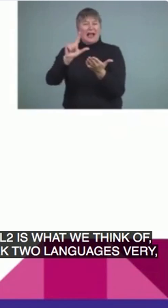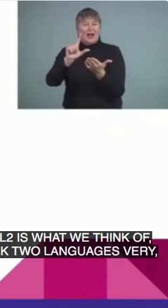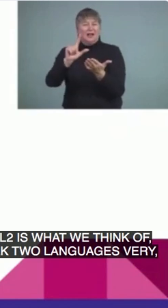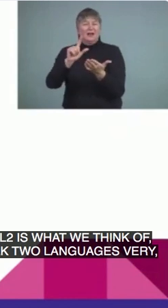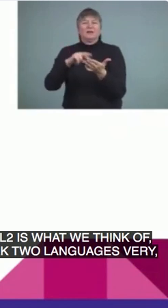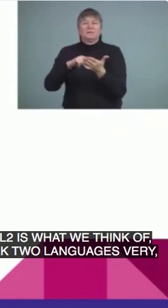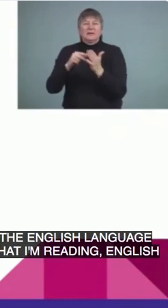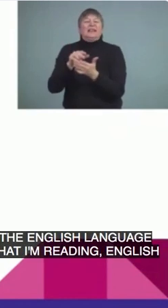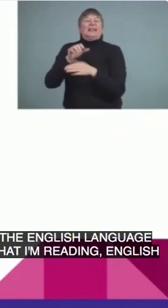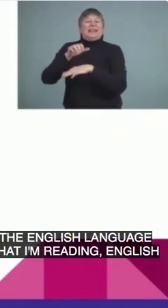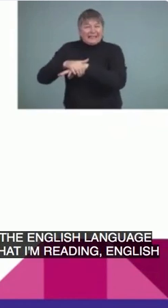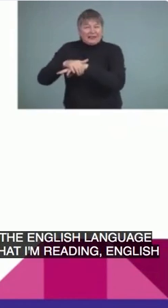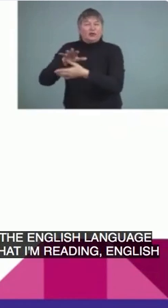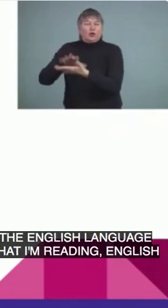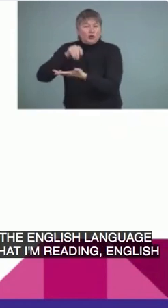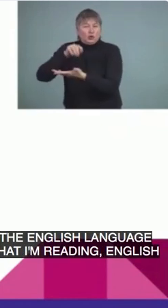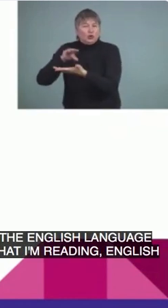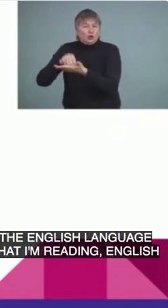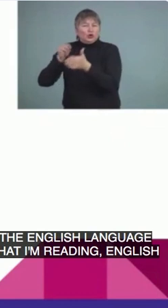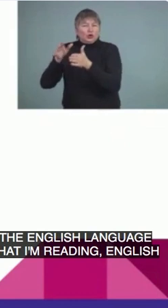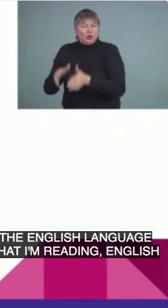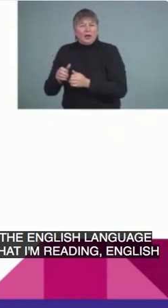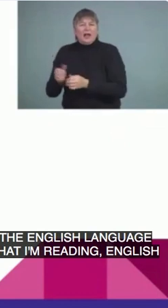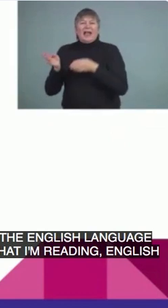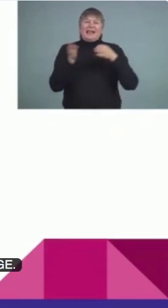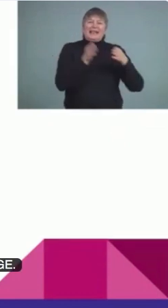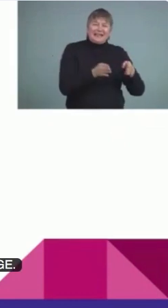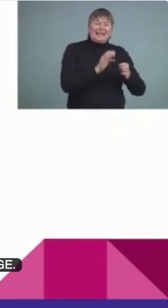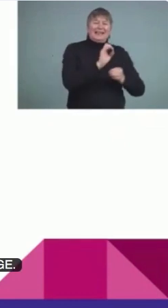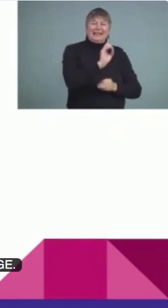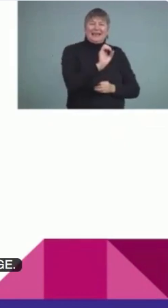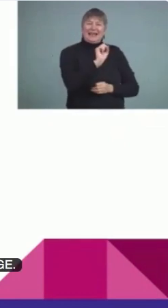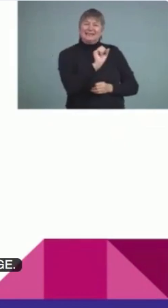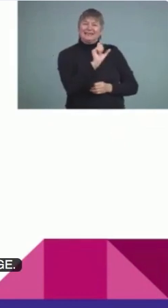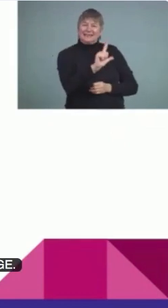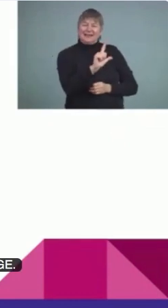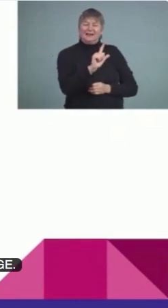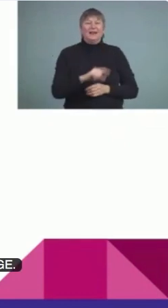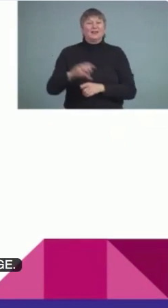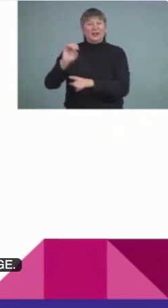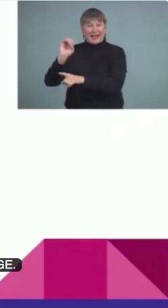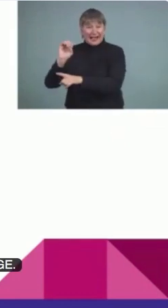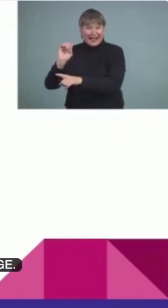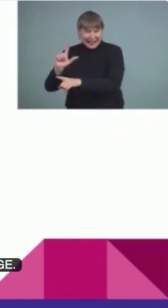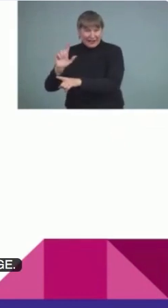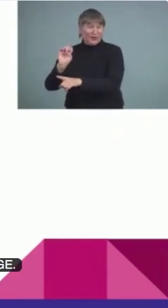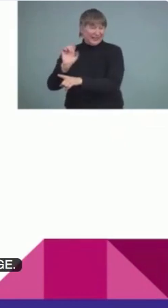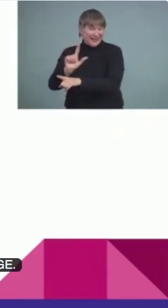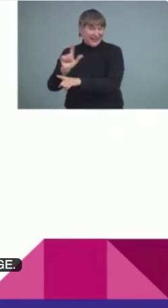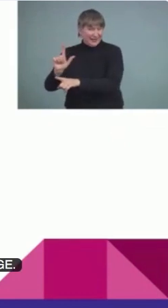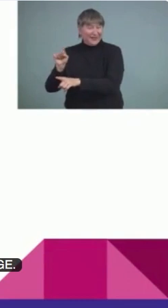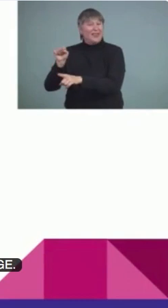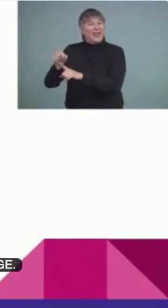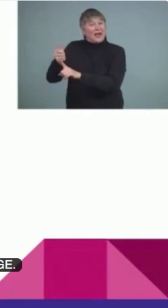ESL English is the second language. When we refer to the ELL or L that is the